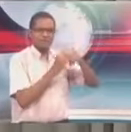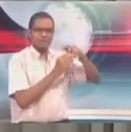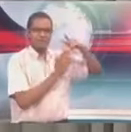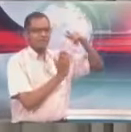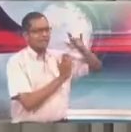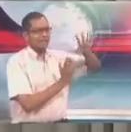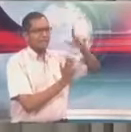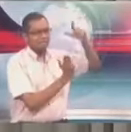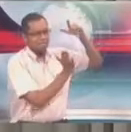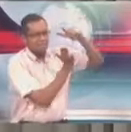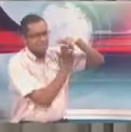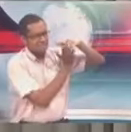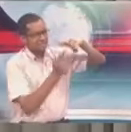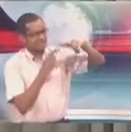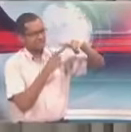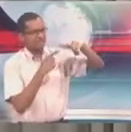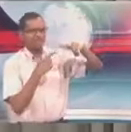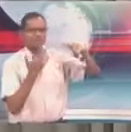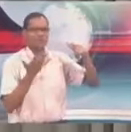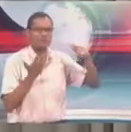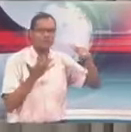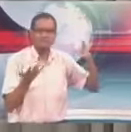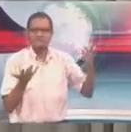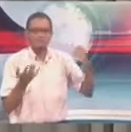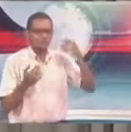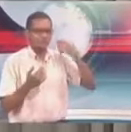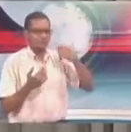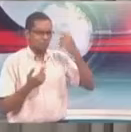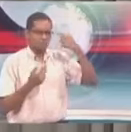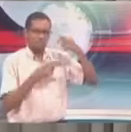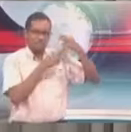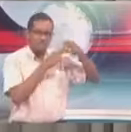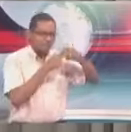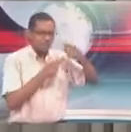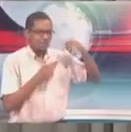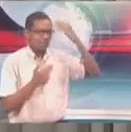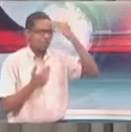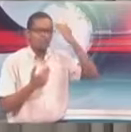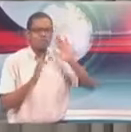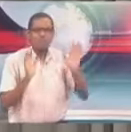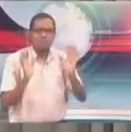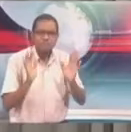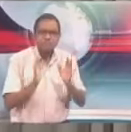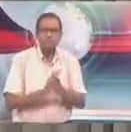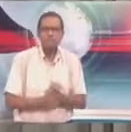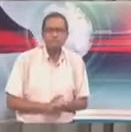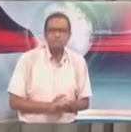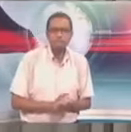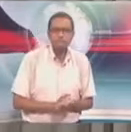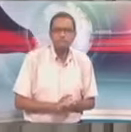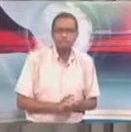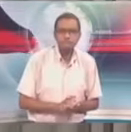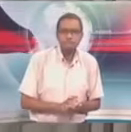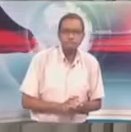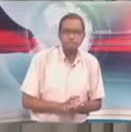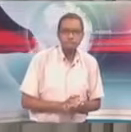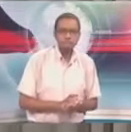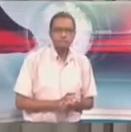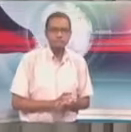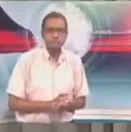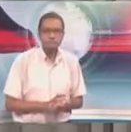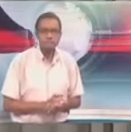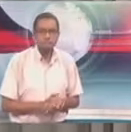Prime Minister, that is not an unusual occurrence. I have accompanied the Prime Minister and Minister Moses into the U.S.